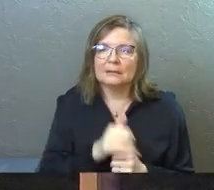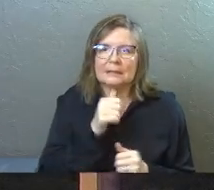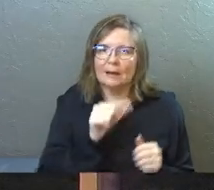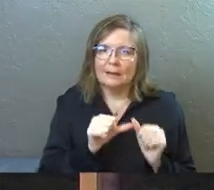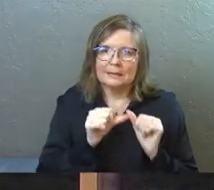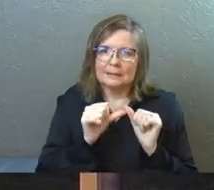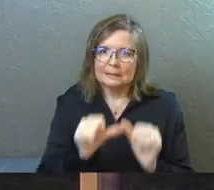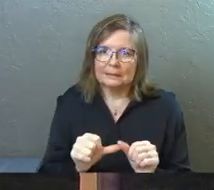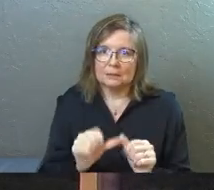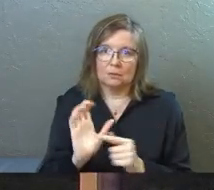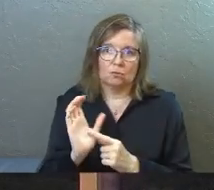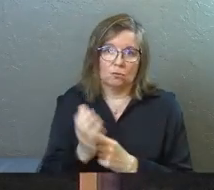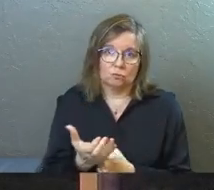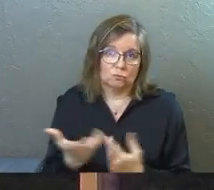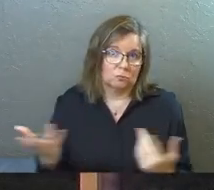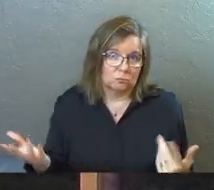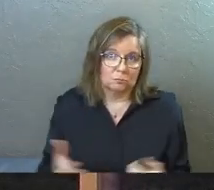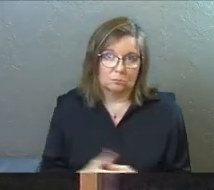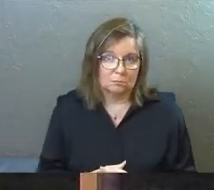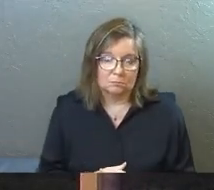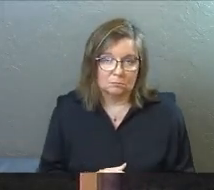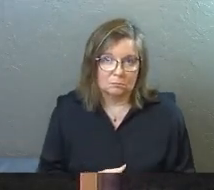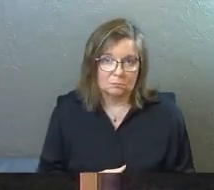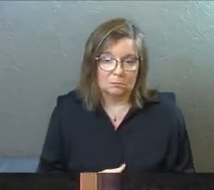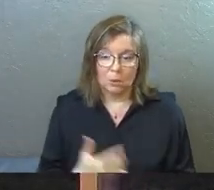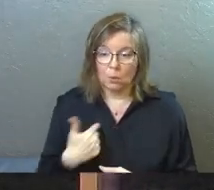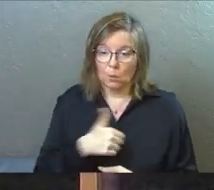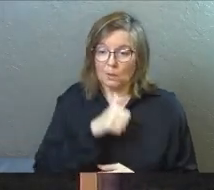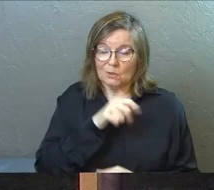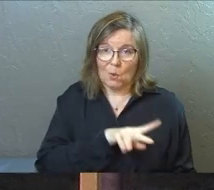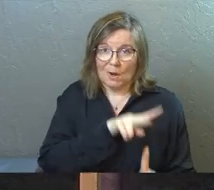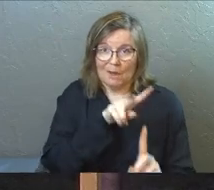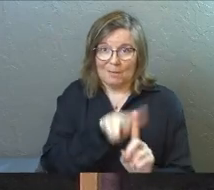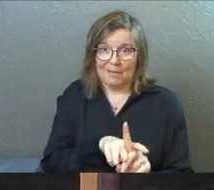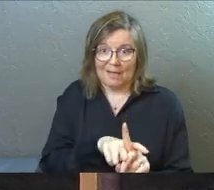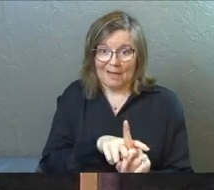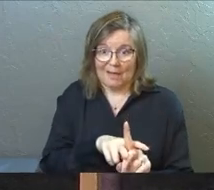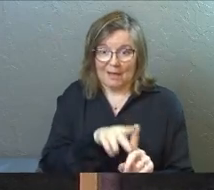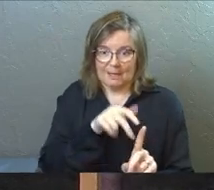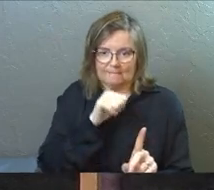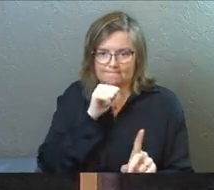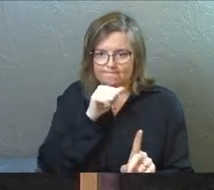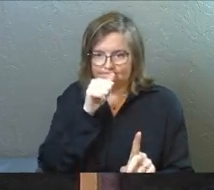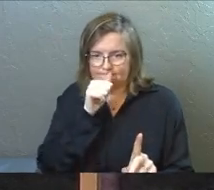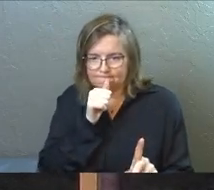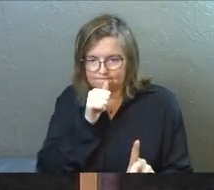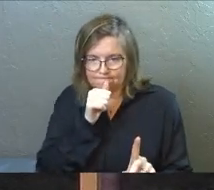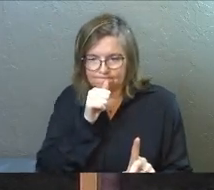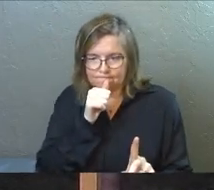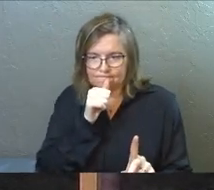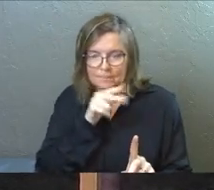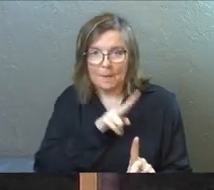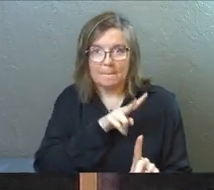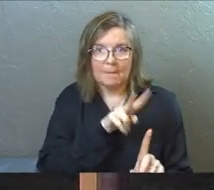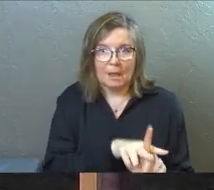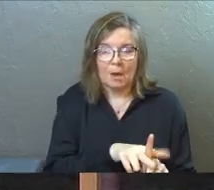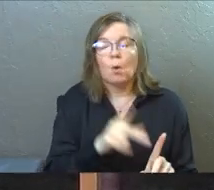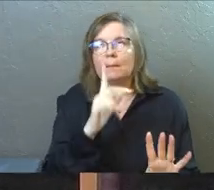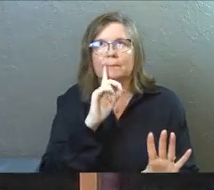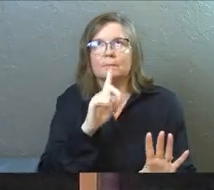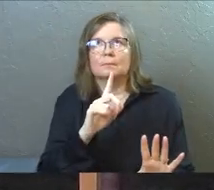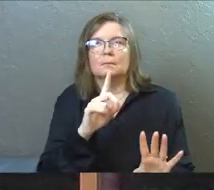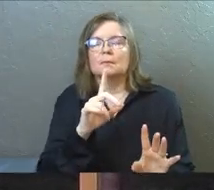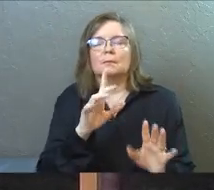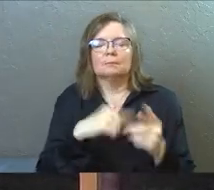inconsistent in our culture. We don't apply that demand for intolerance or for